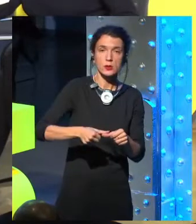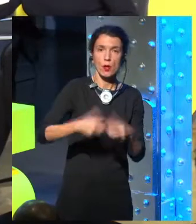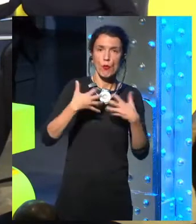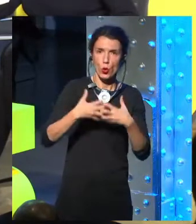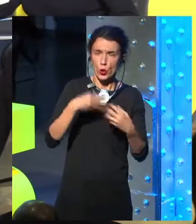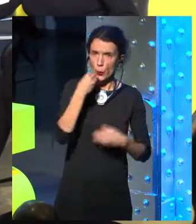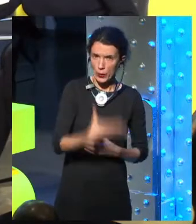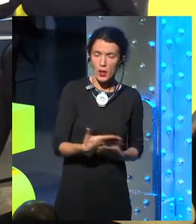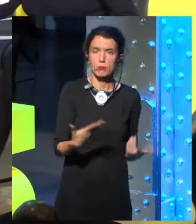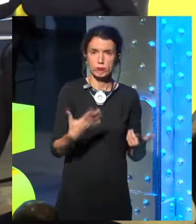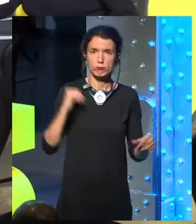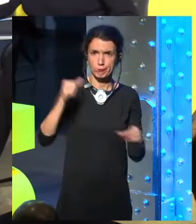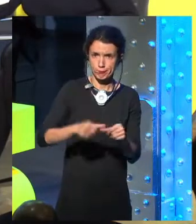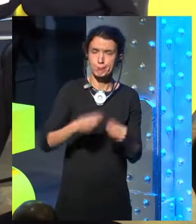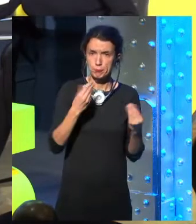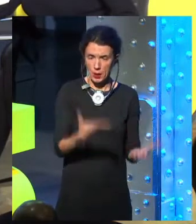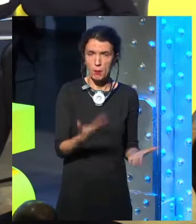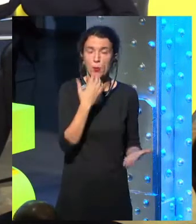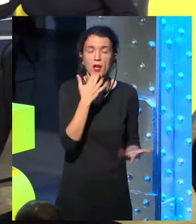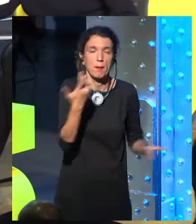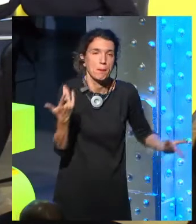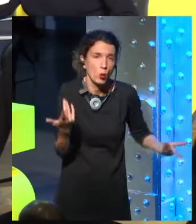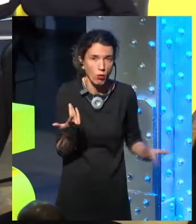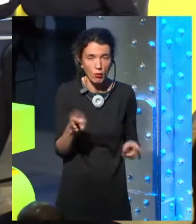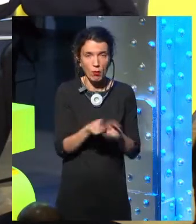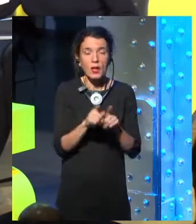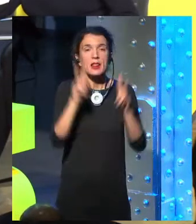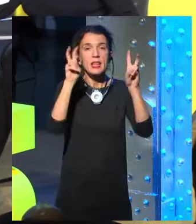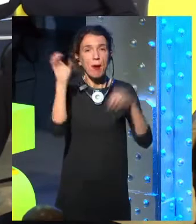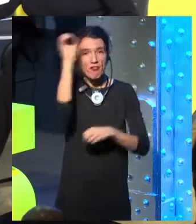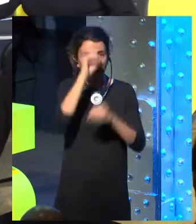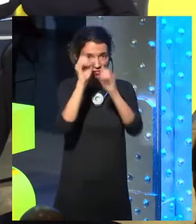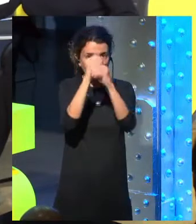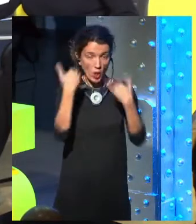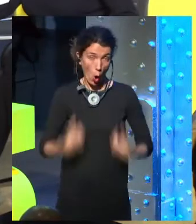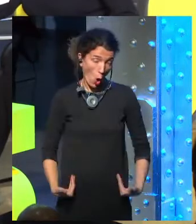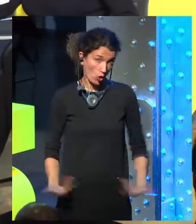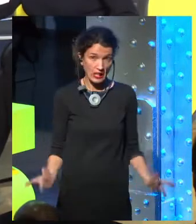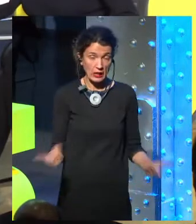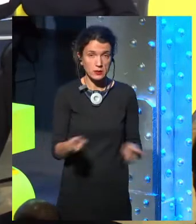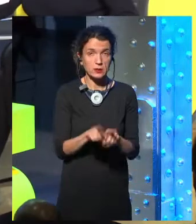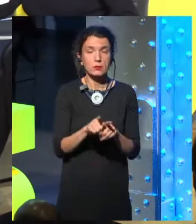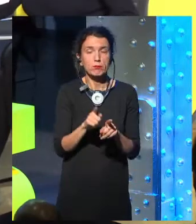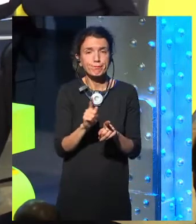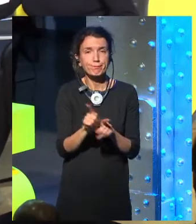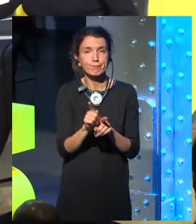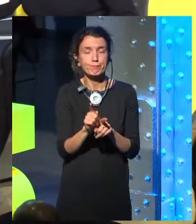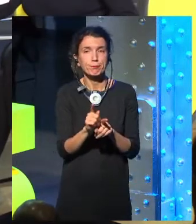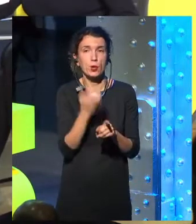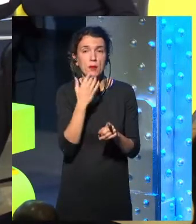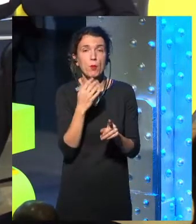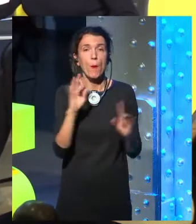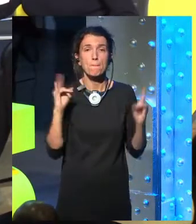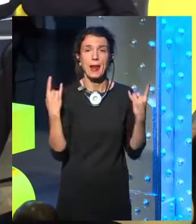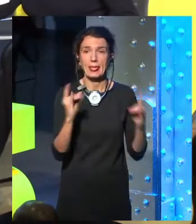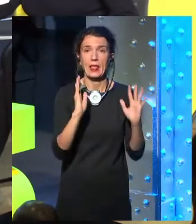ensuring that there's more of a species. If we want to eat salmon, we need to ensure that there's more salmon so